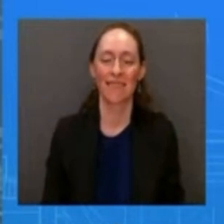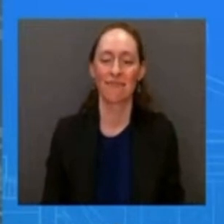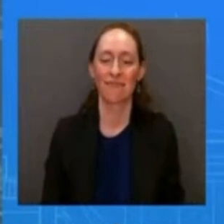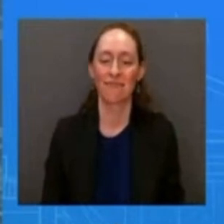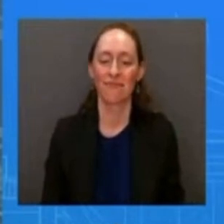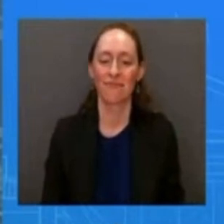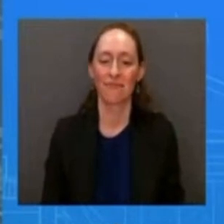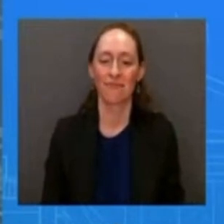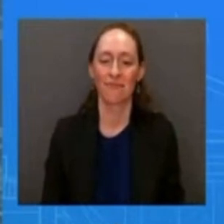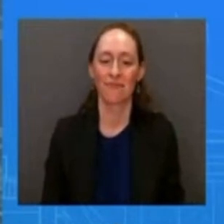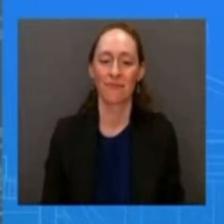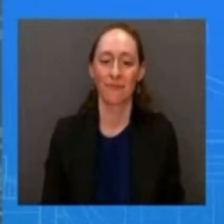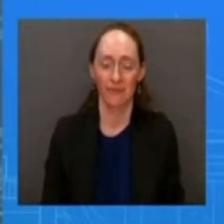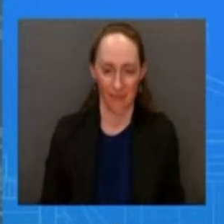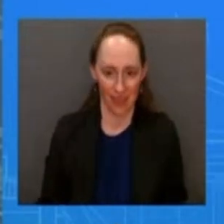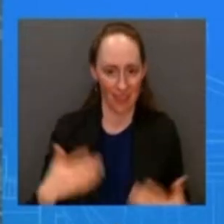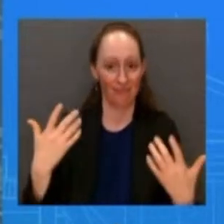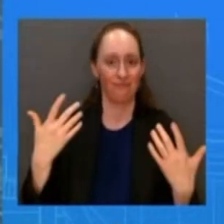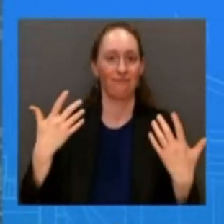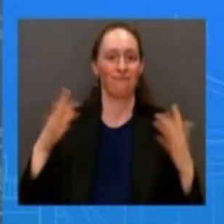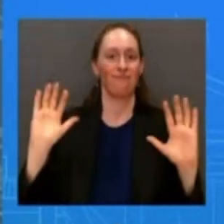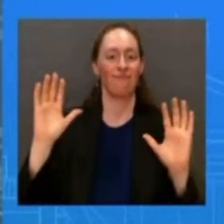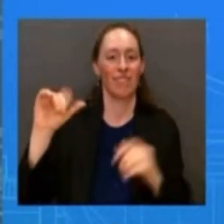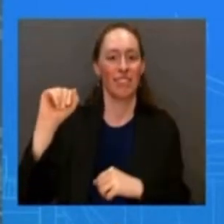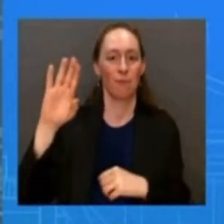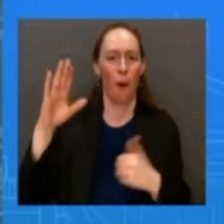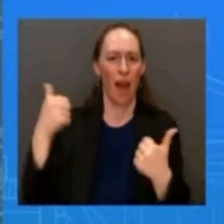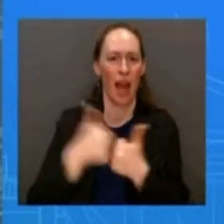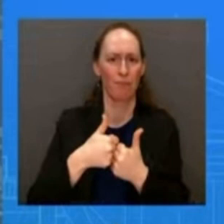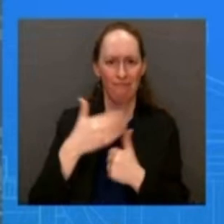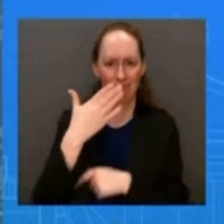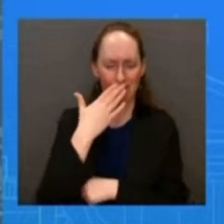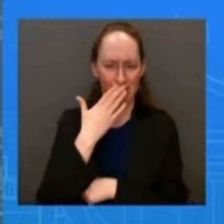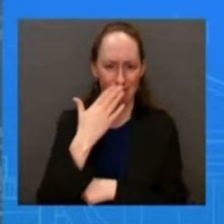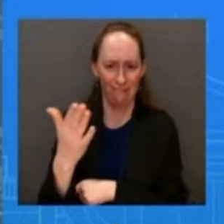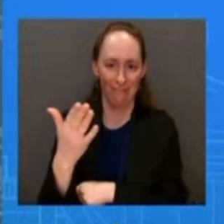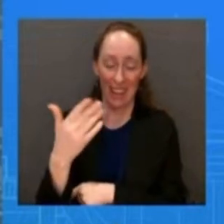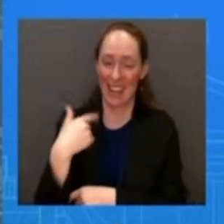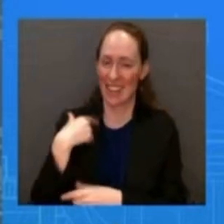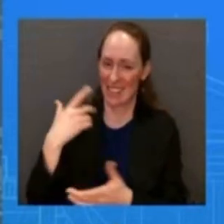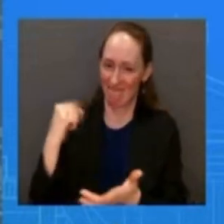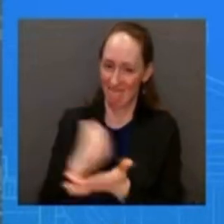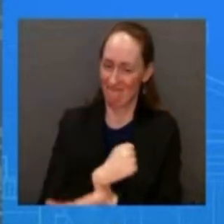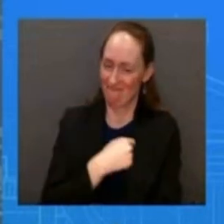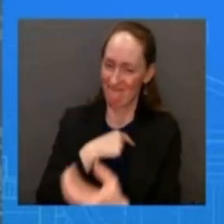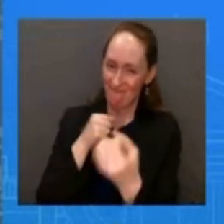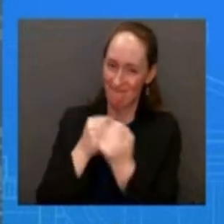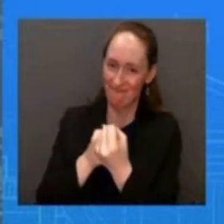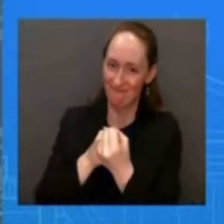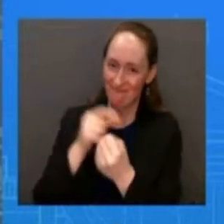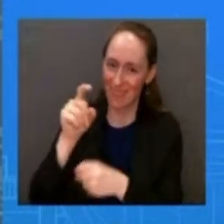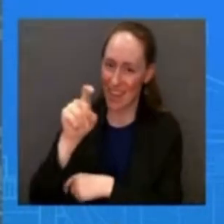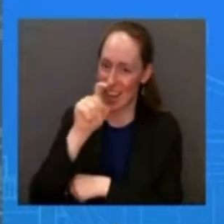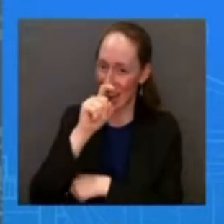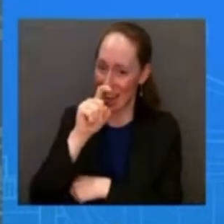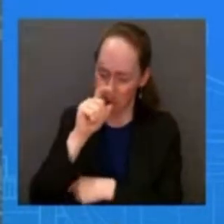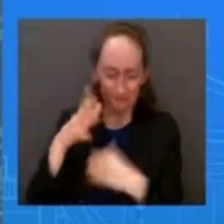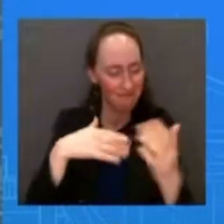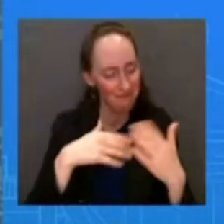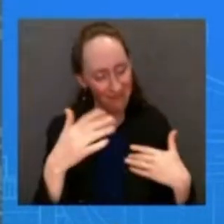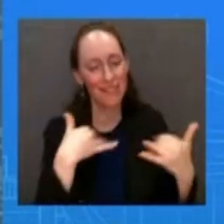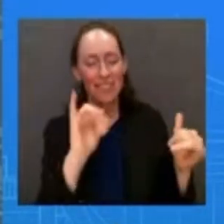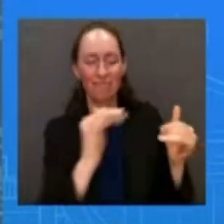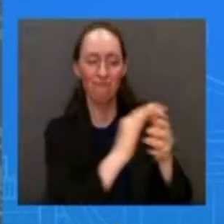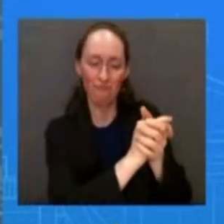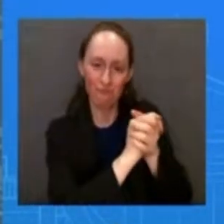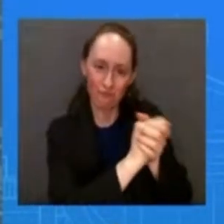and the Eagles as you all know I do want to congratulate Kansas City on their big win and a bet is a bet I'm not sure if any of you are